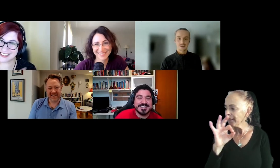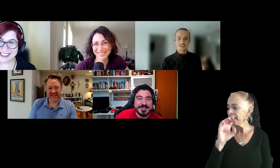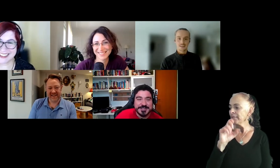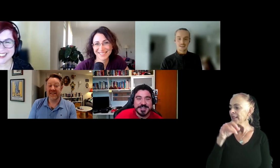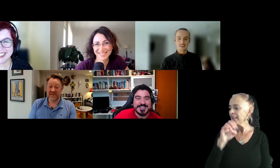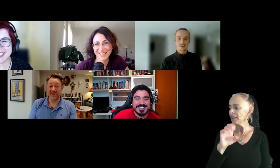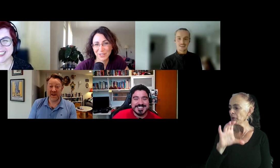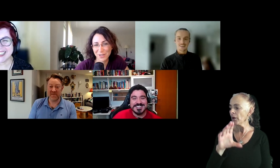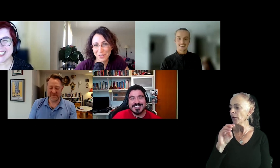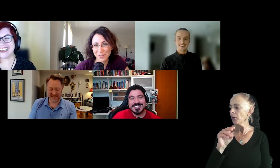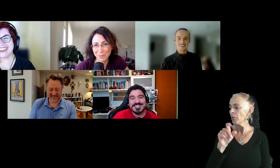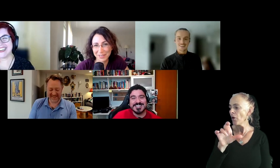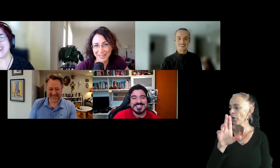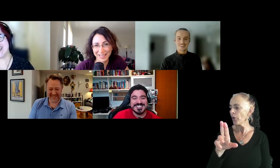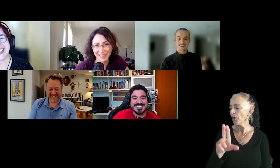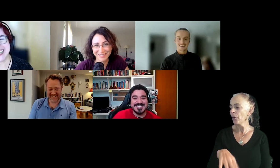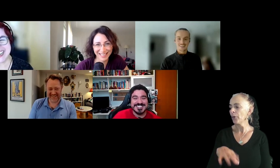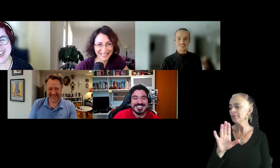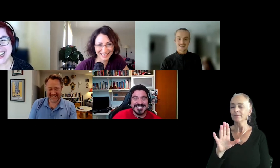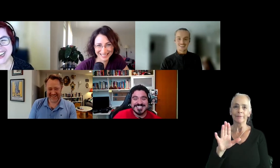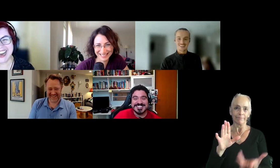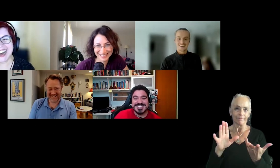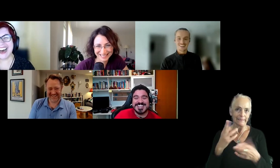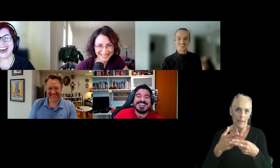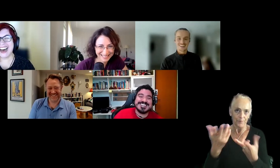Easy. It's my Twitter. His name. Good usability. I like that.